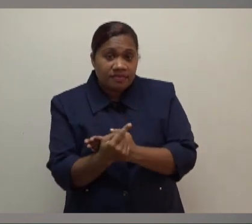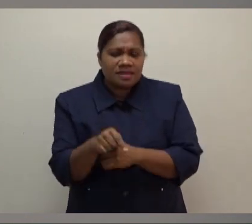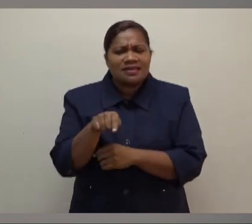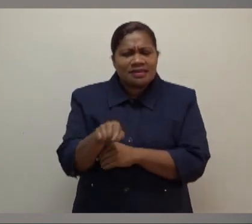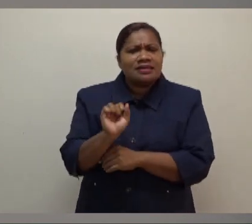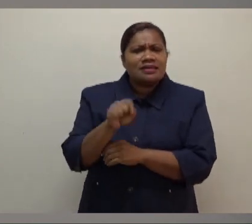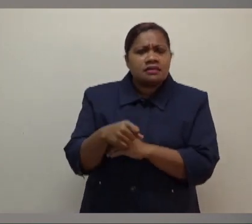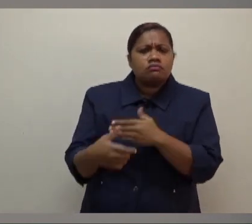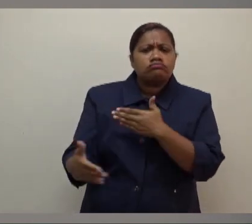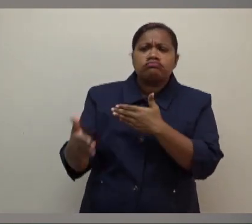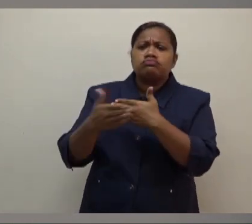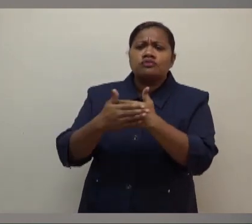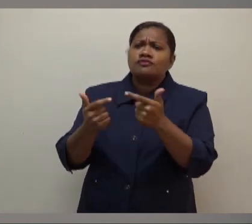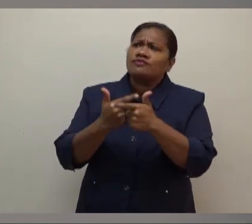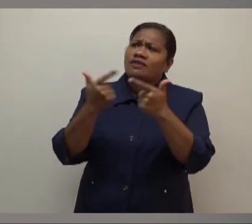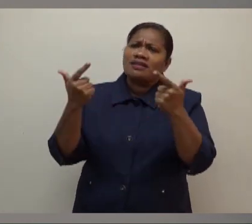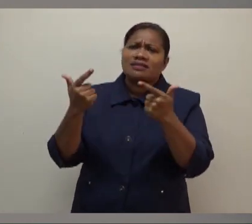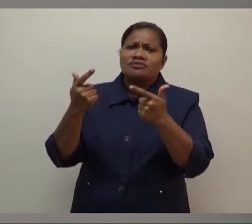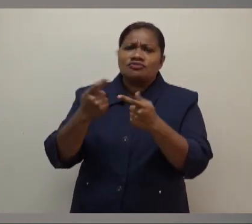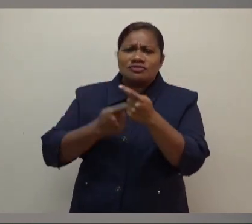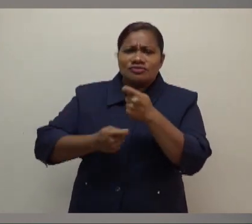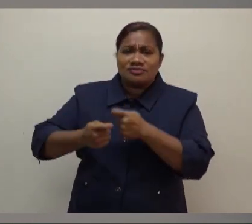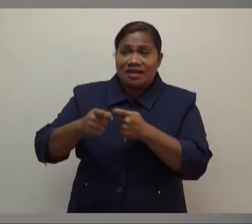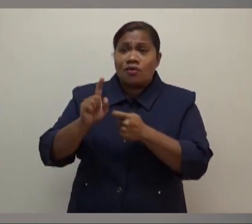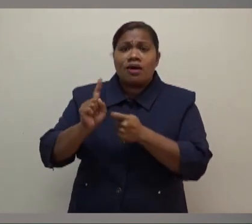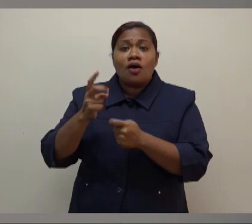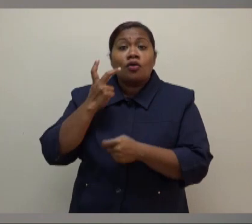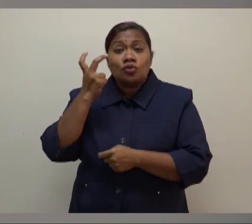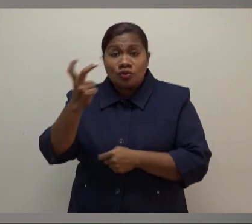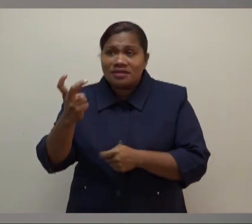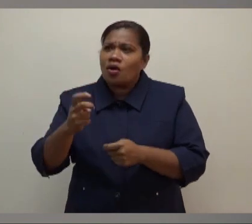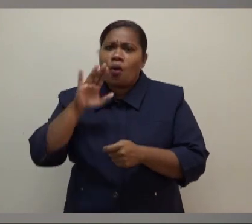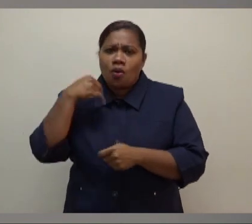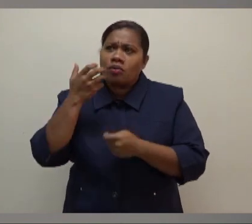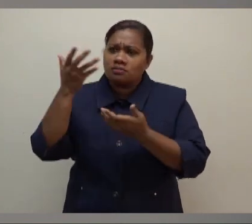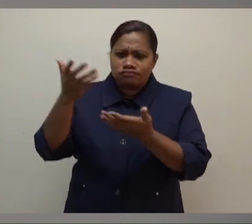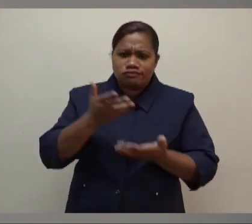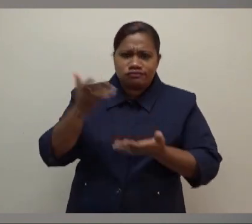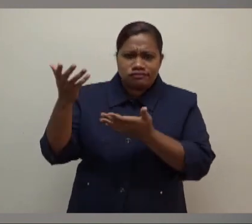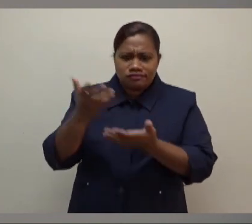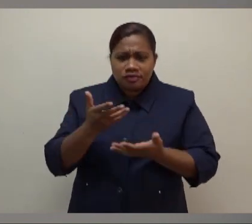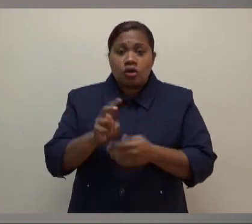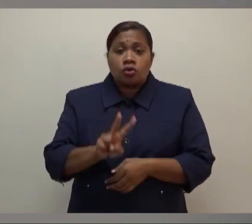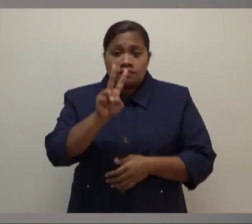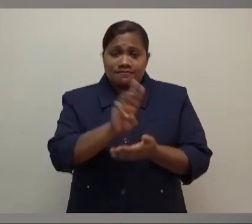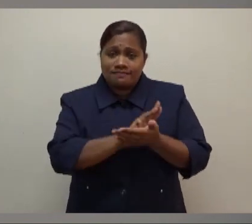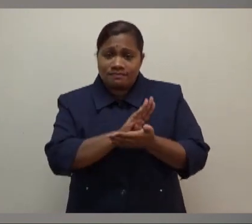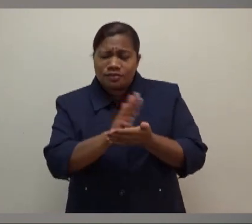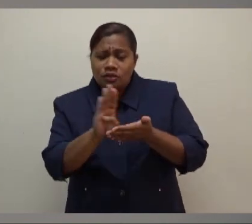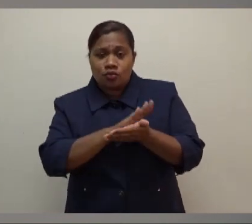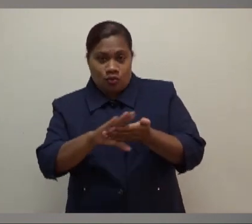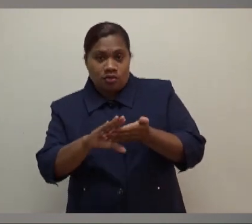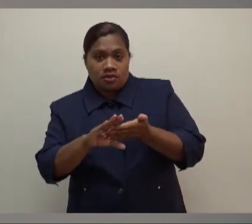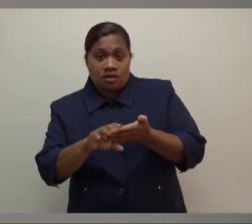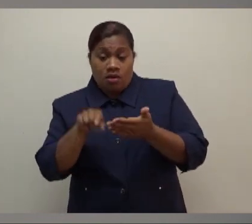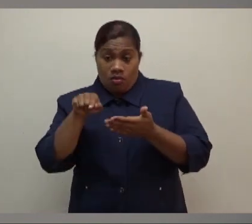closure of our largest foreign exchange earner, tourism, which brings in about $2 billion annually. That's why government also borrowed